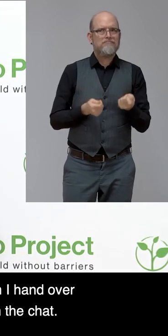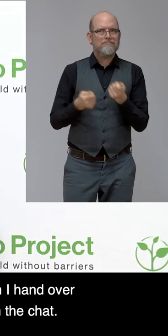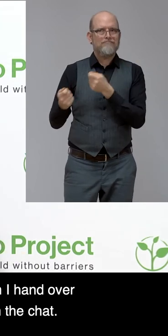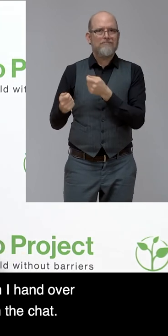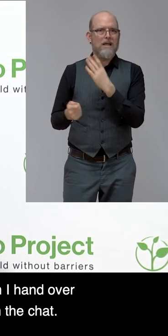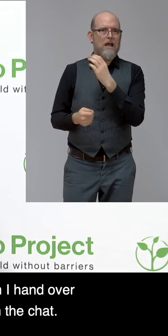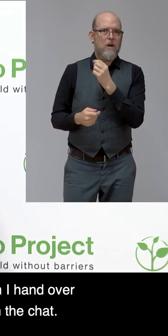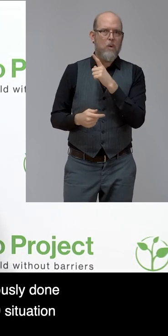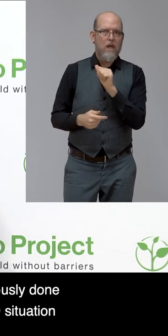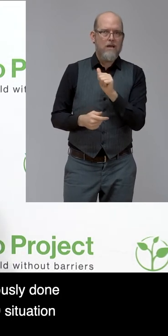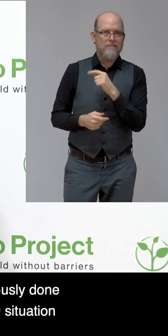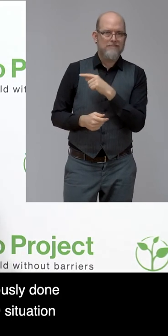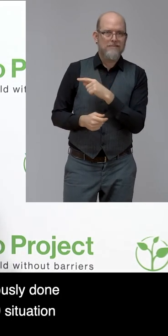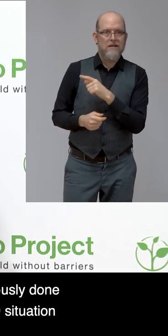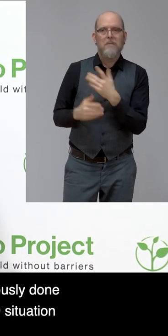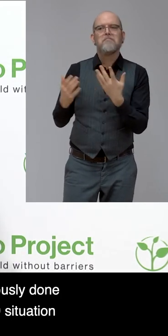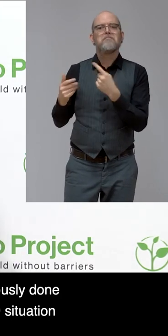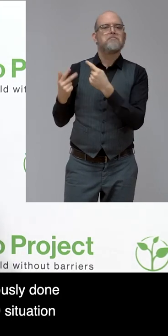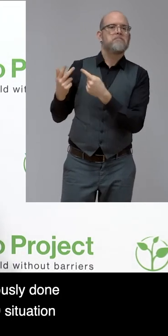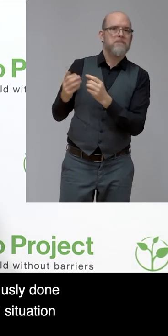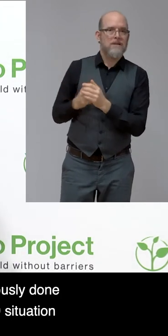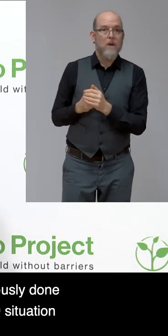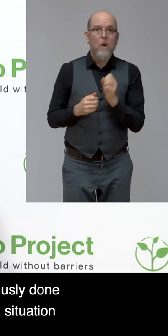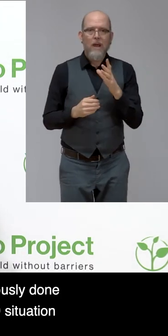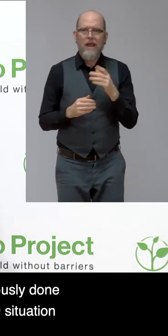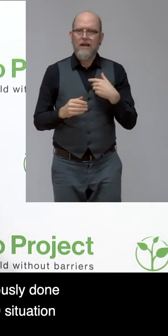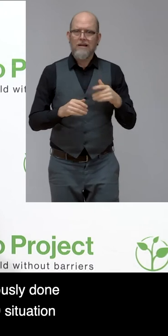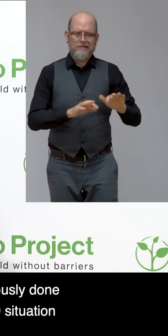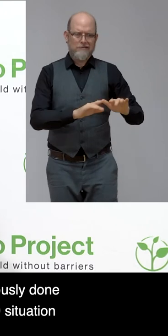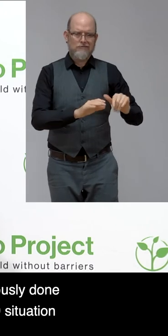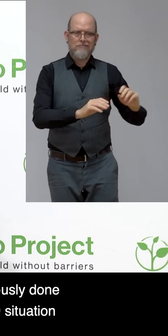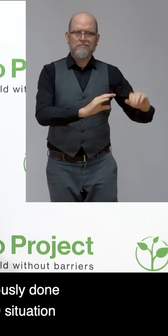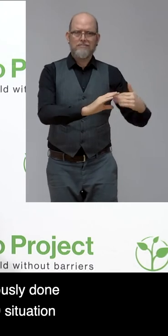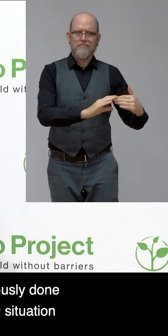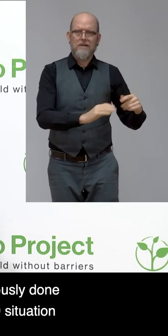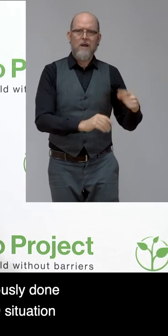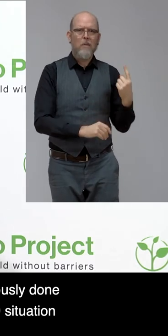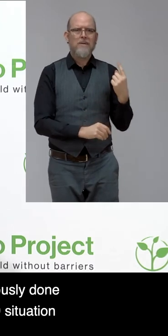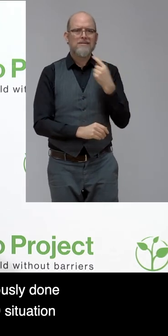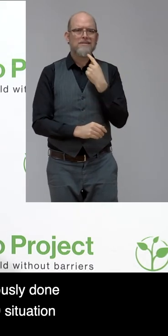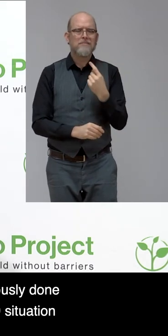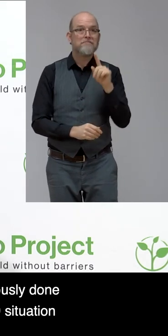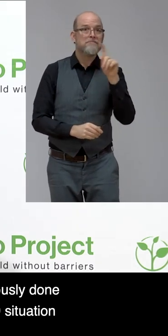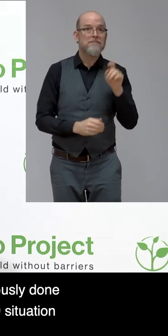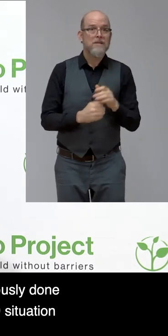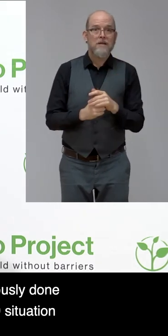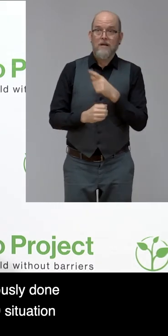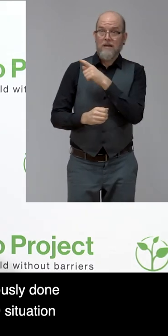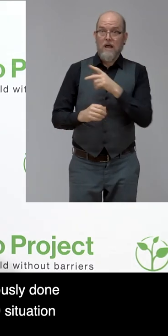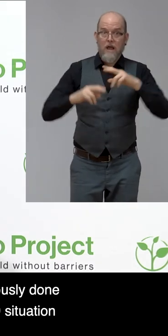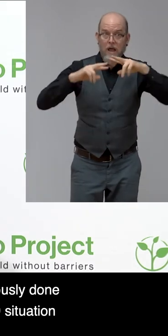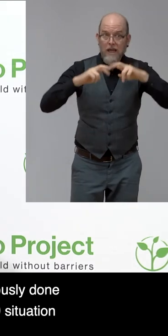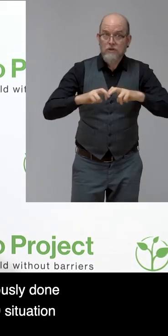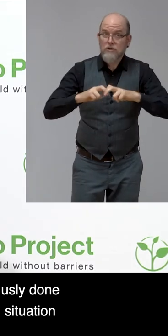the chat. There are two that are related. The research was obviously done before COVID really kicked in. Would the COVID